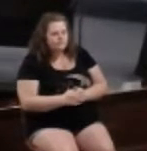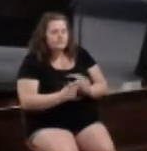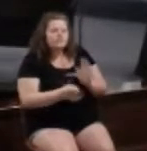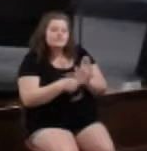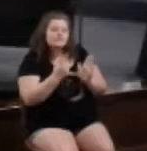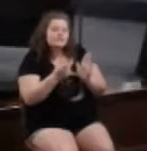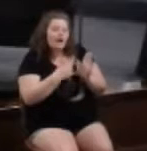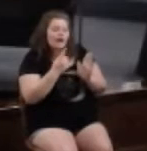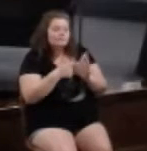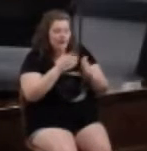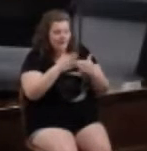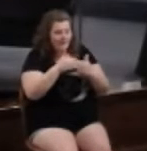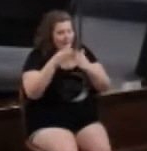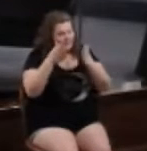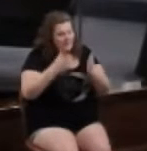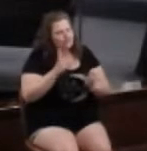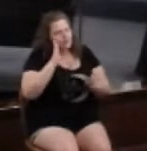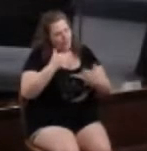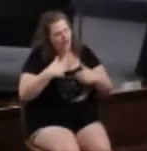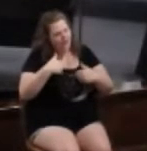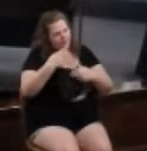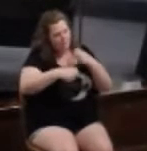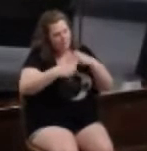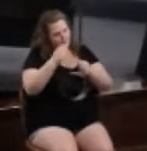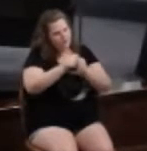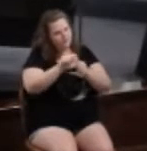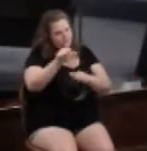Sometimes leadership has the problems with each other.